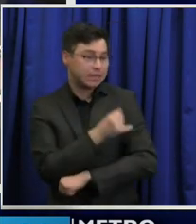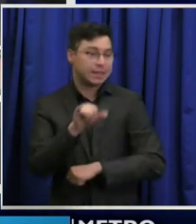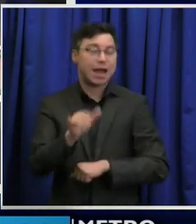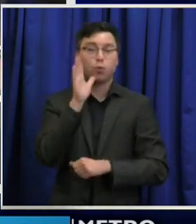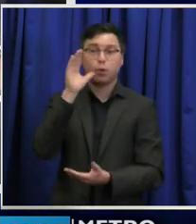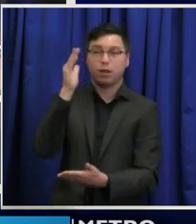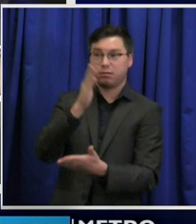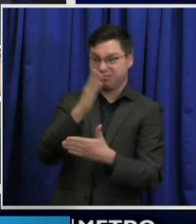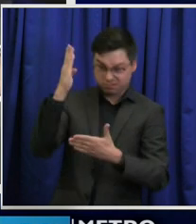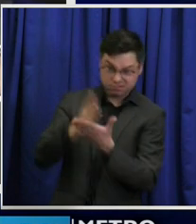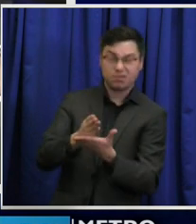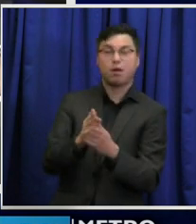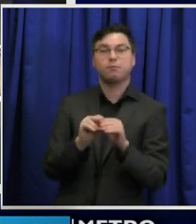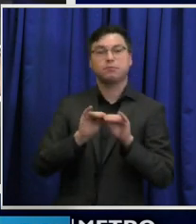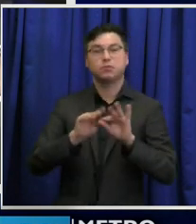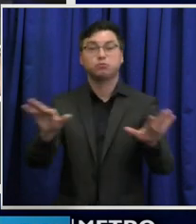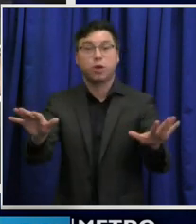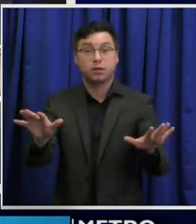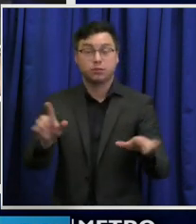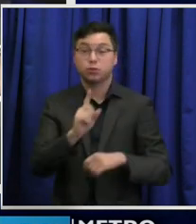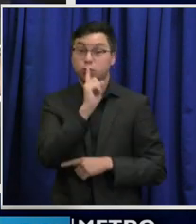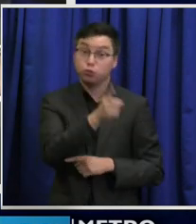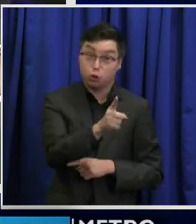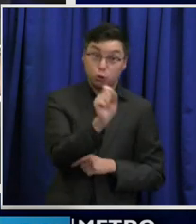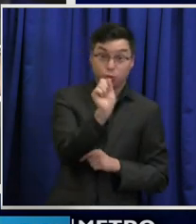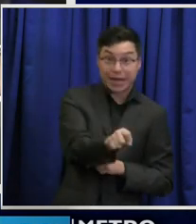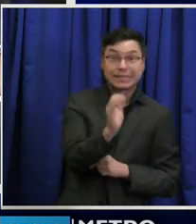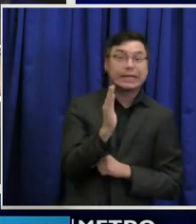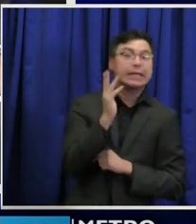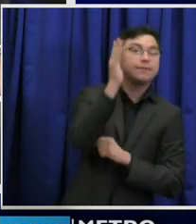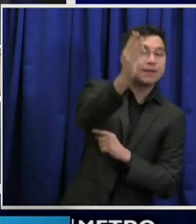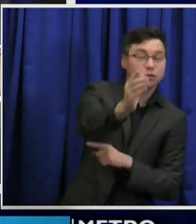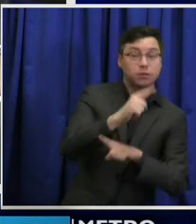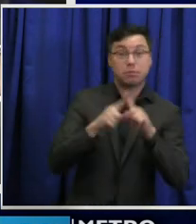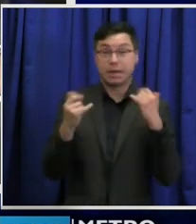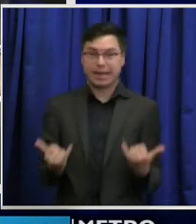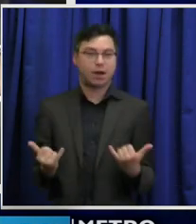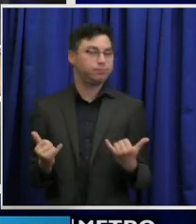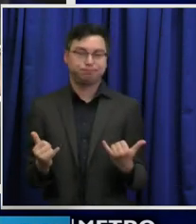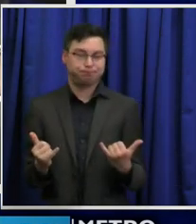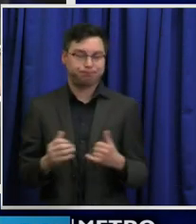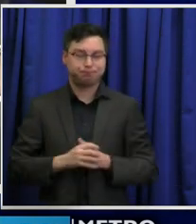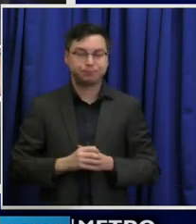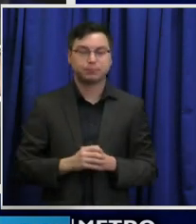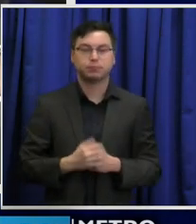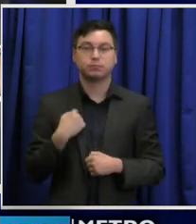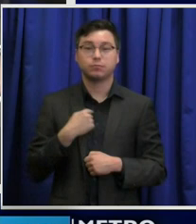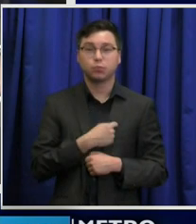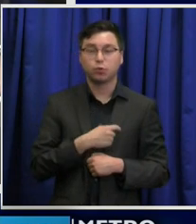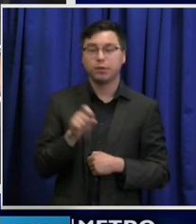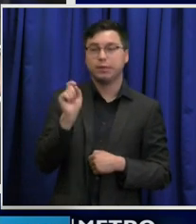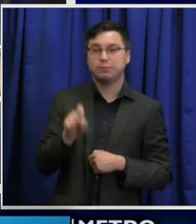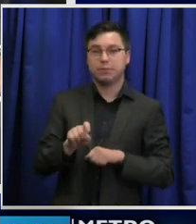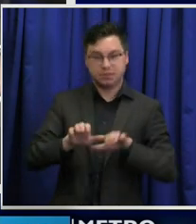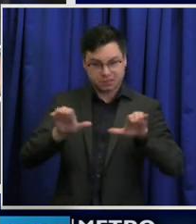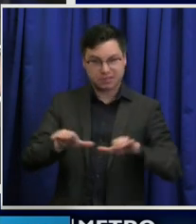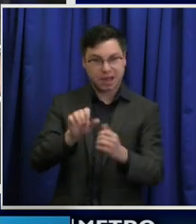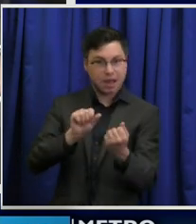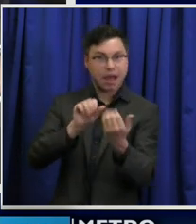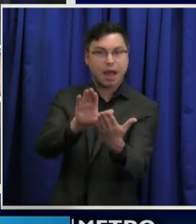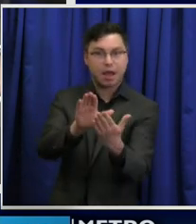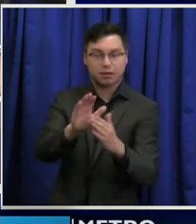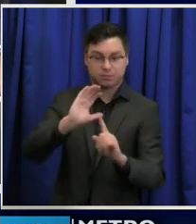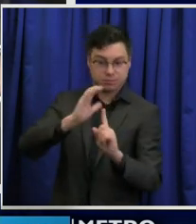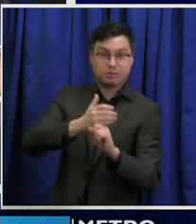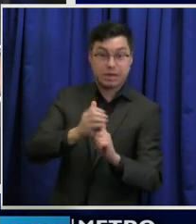spread. Well, it is true, eventually, but not now. We need to still act as if